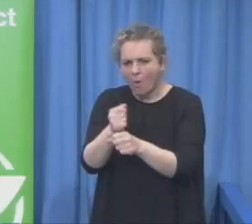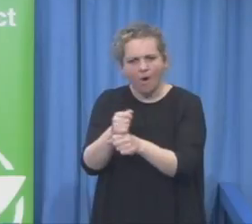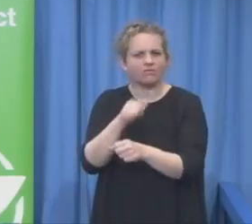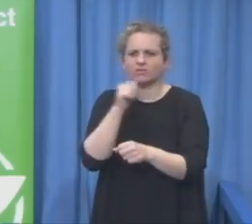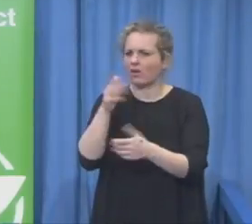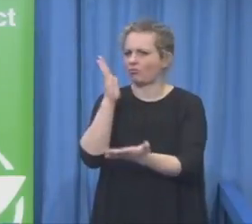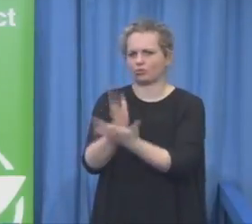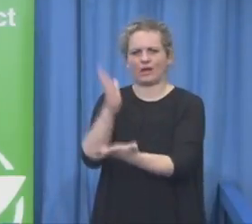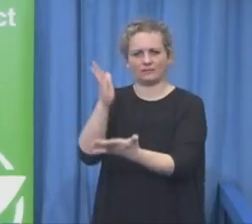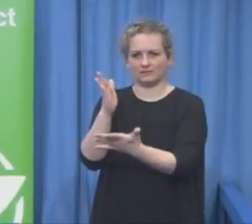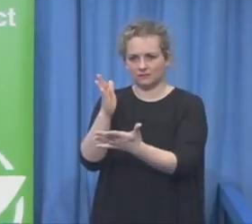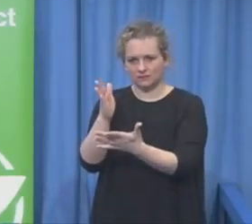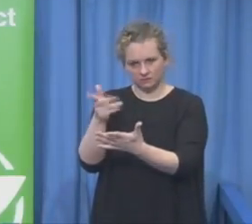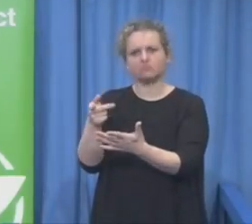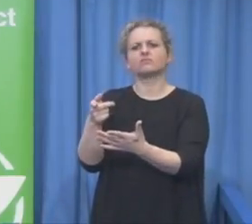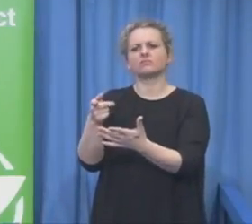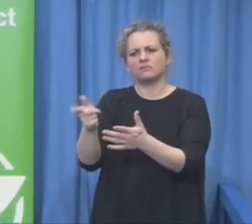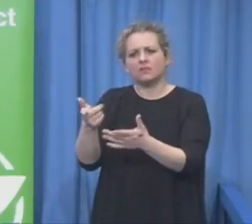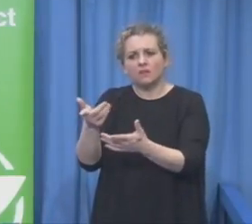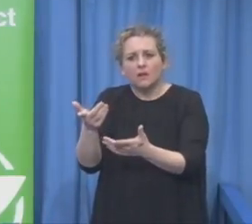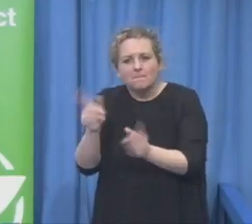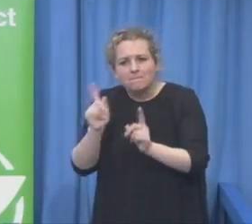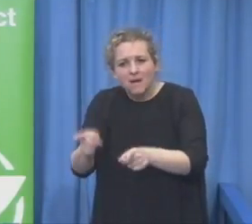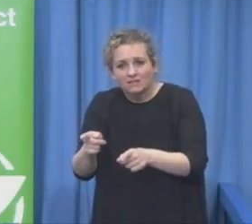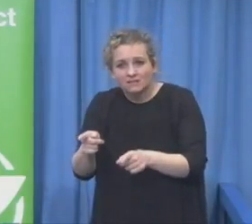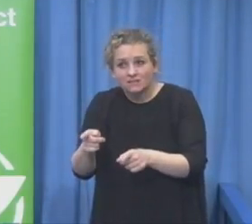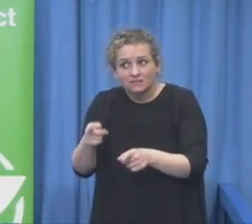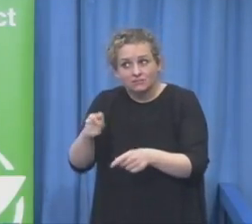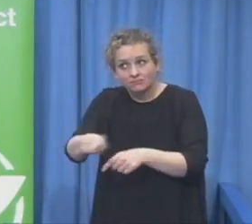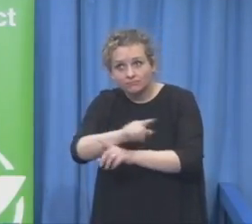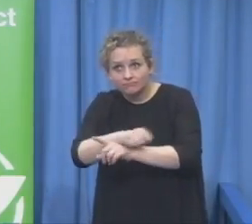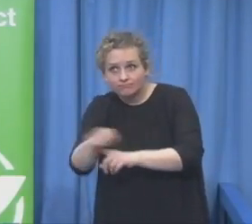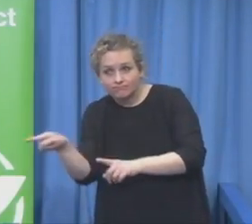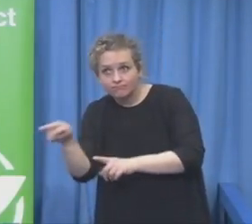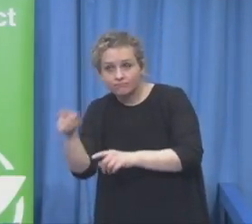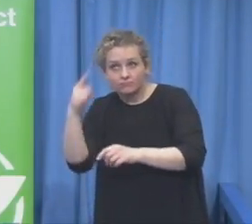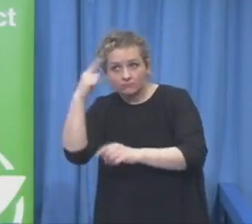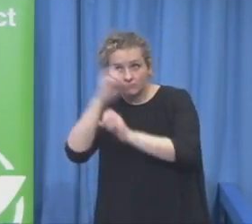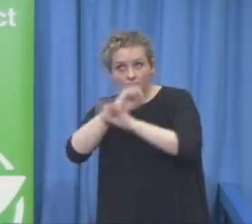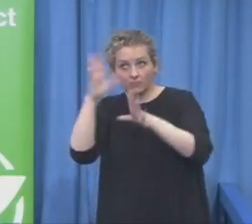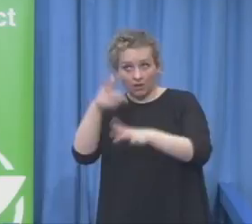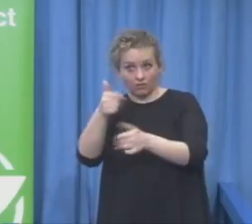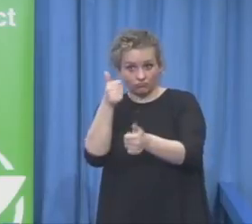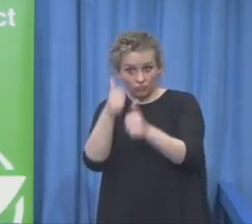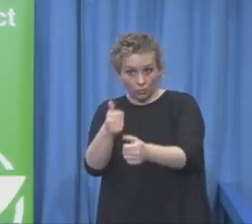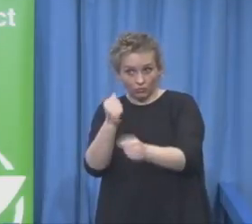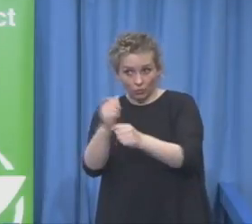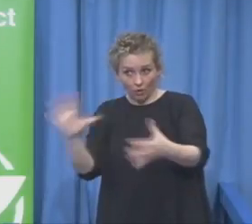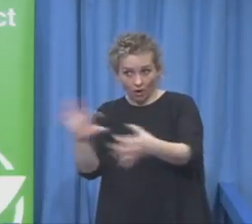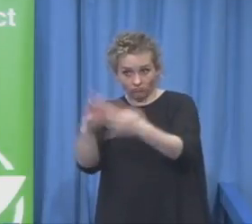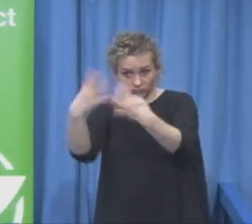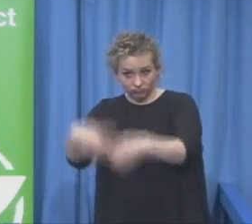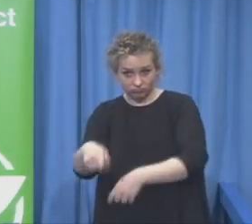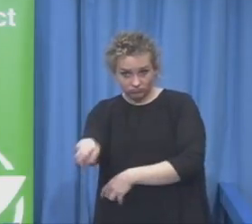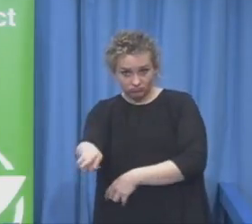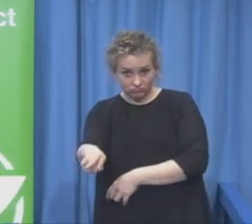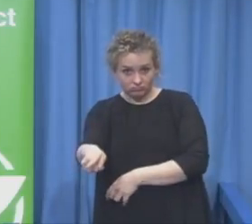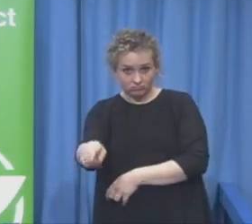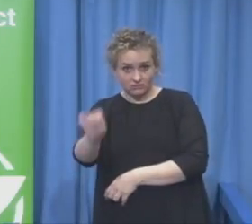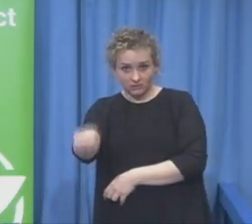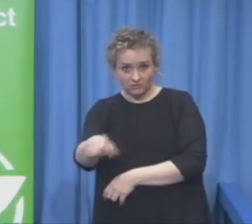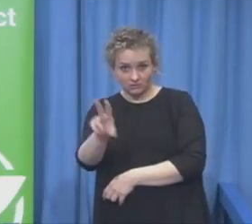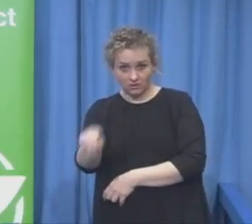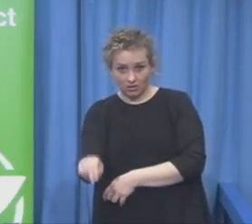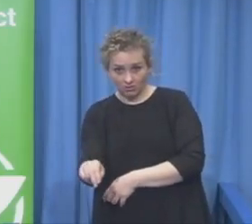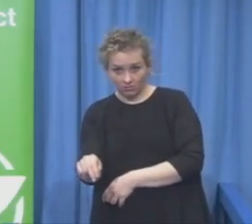every time in the same way we have such employees in our company. It could be a